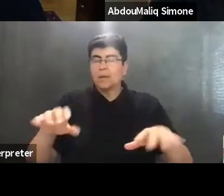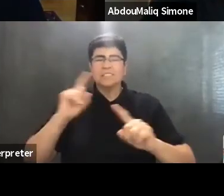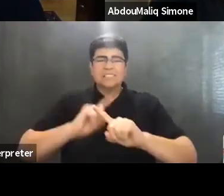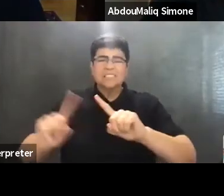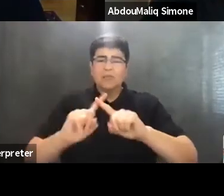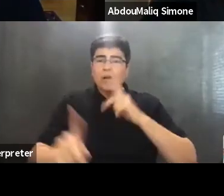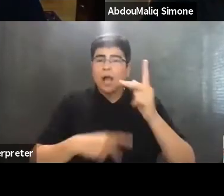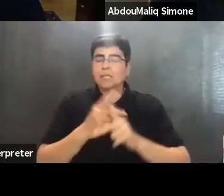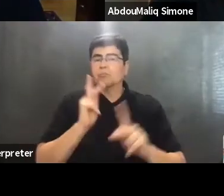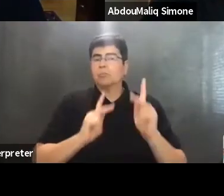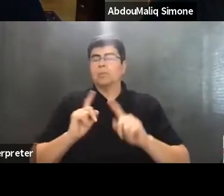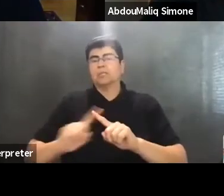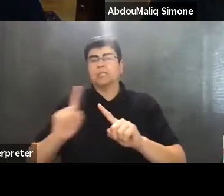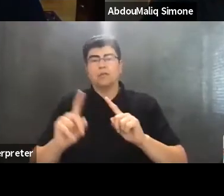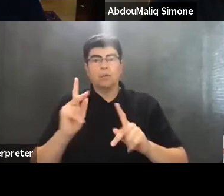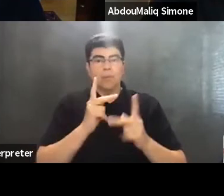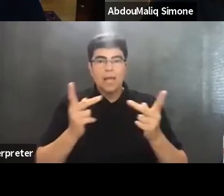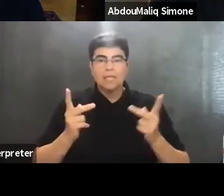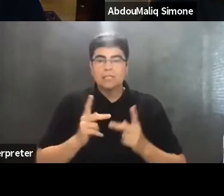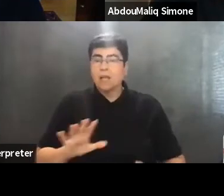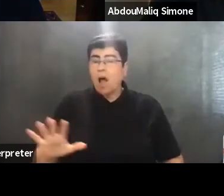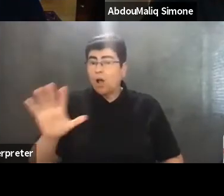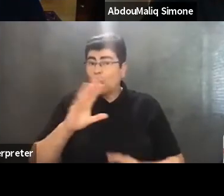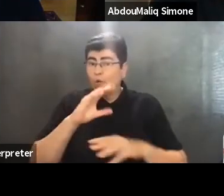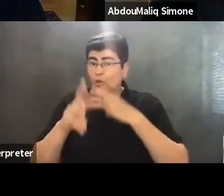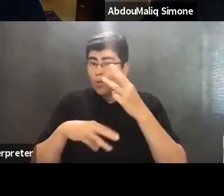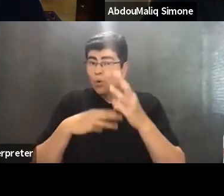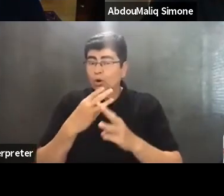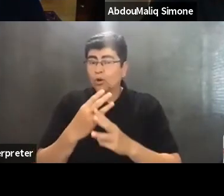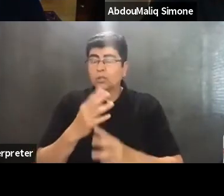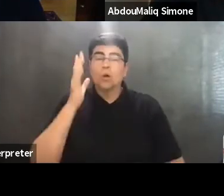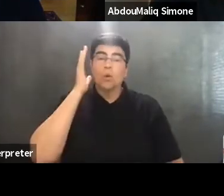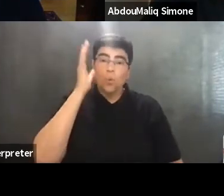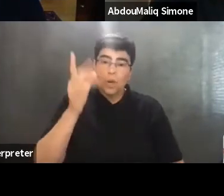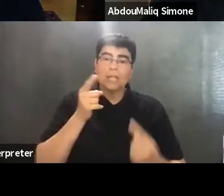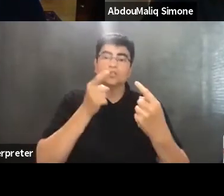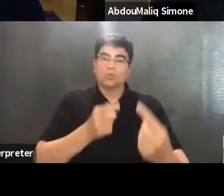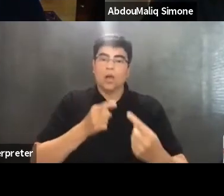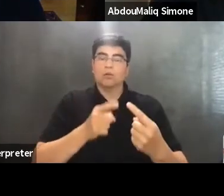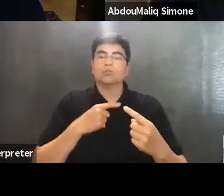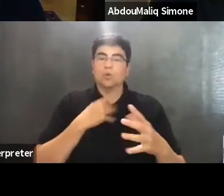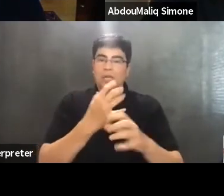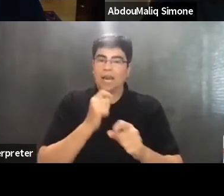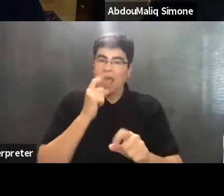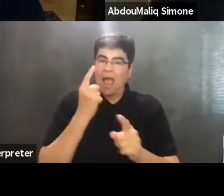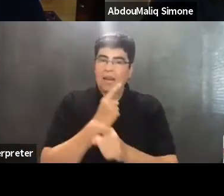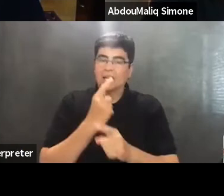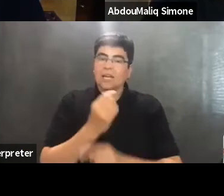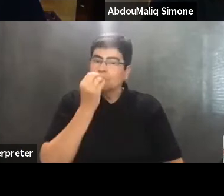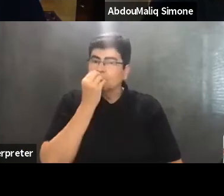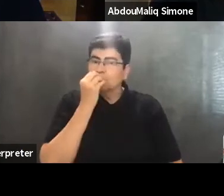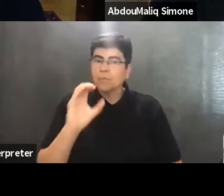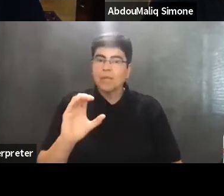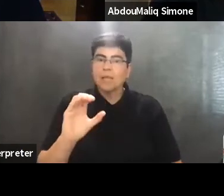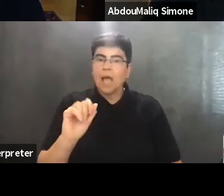all kinds of places around the planet are going to struggle to get adequate calories because